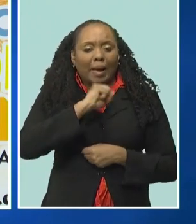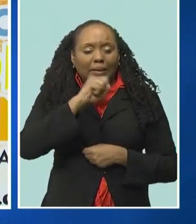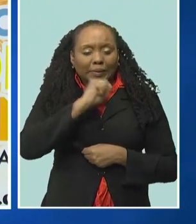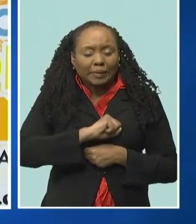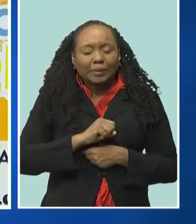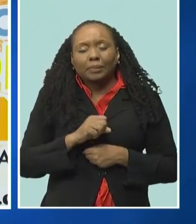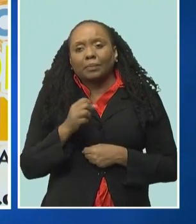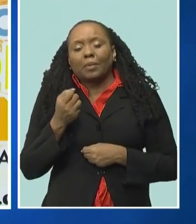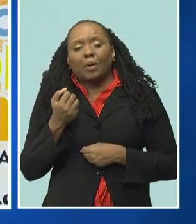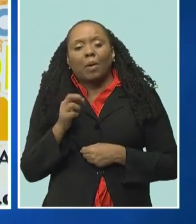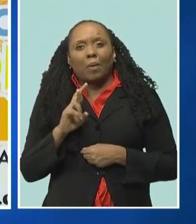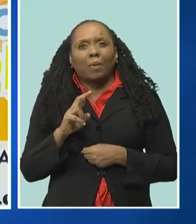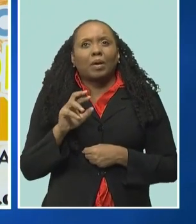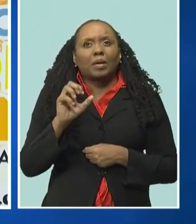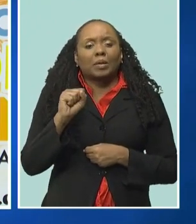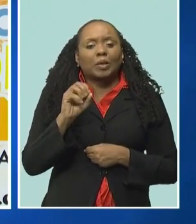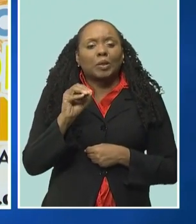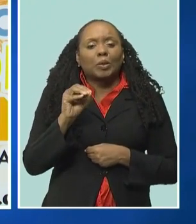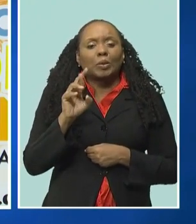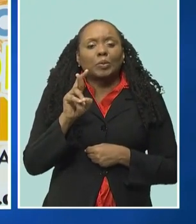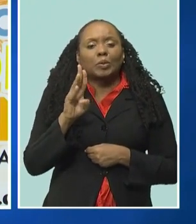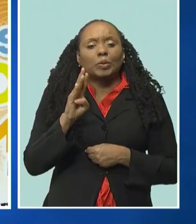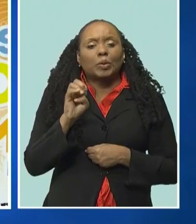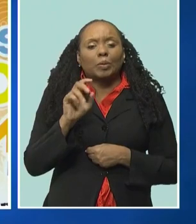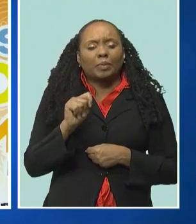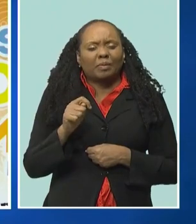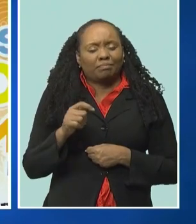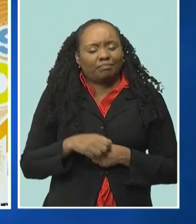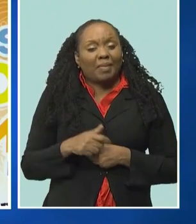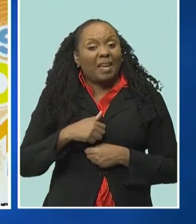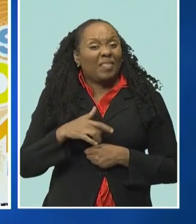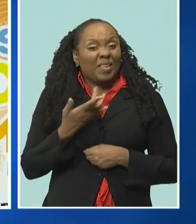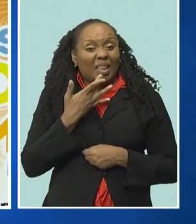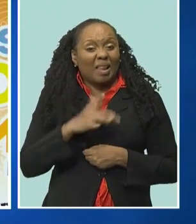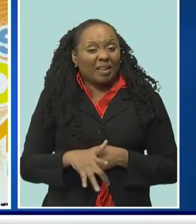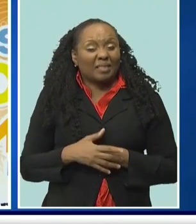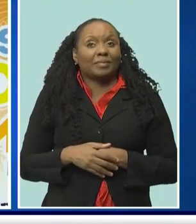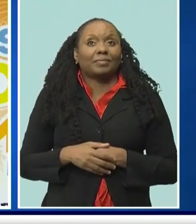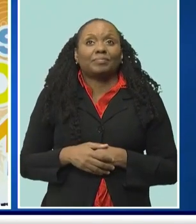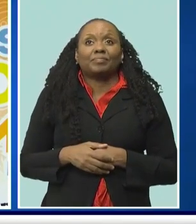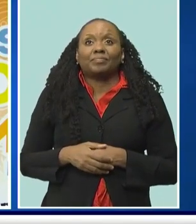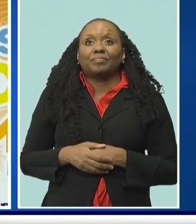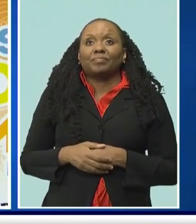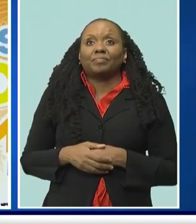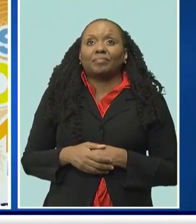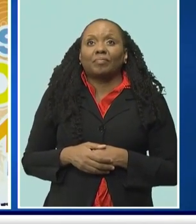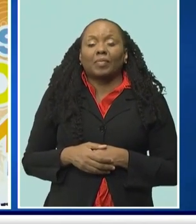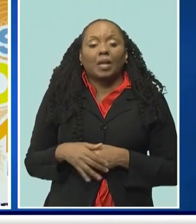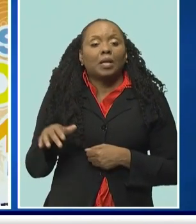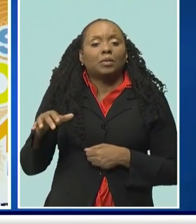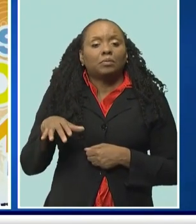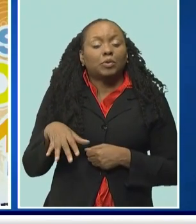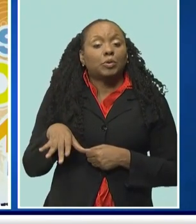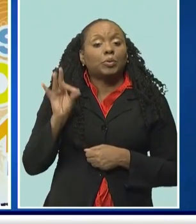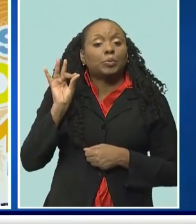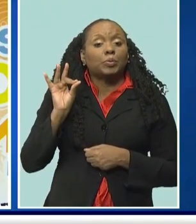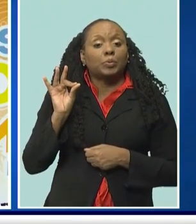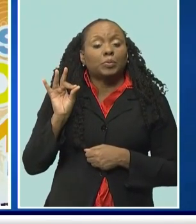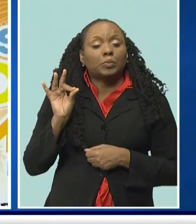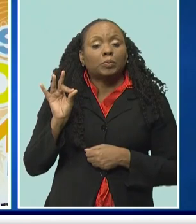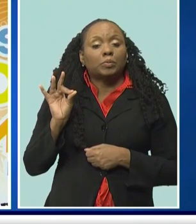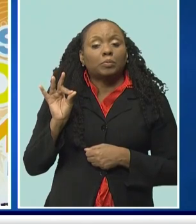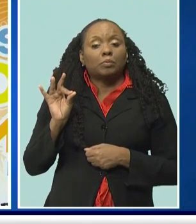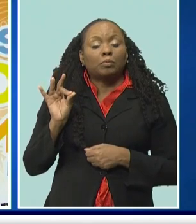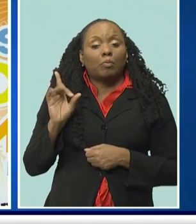be on the final 12. I'm feeling very lucky also. The selection process, it was, it wasn't bad. It went pretty well. The